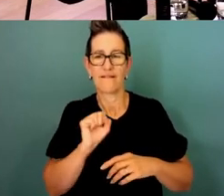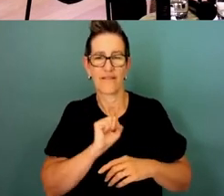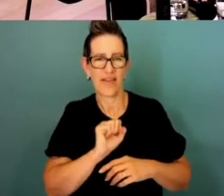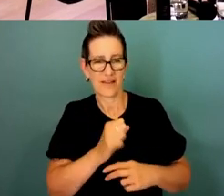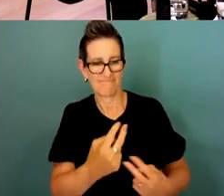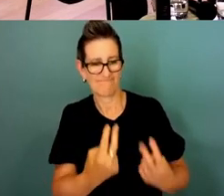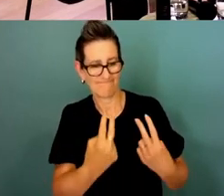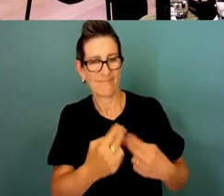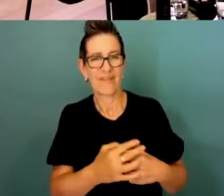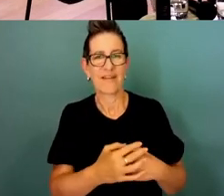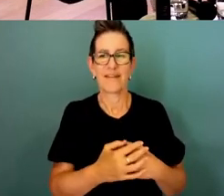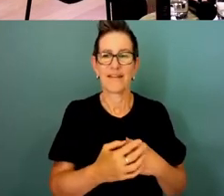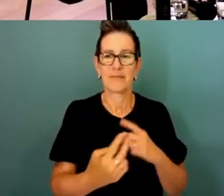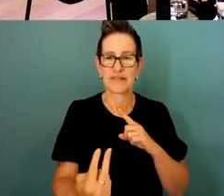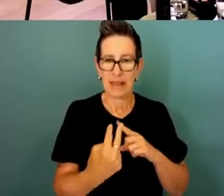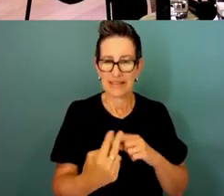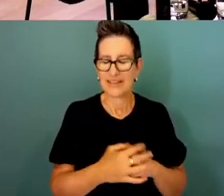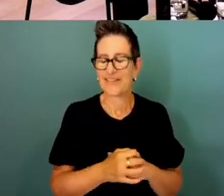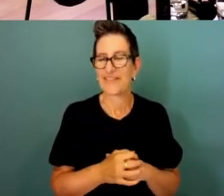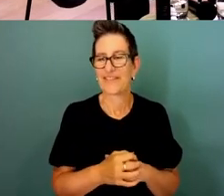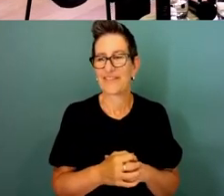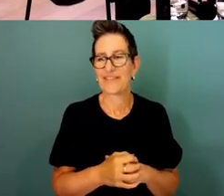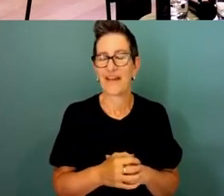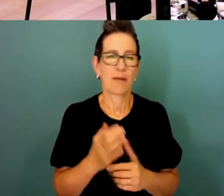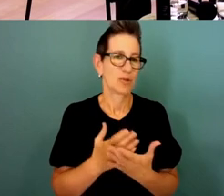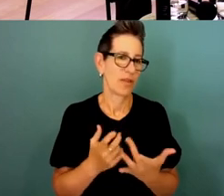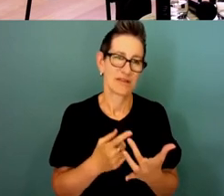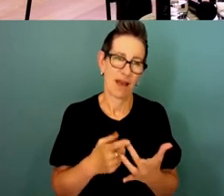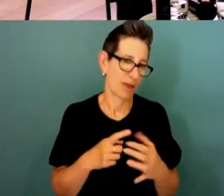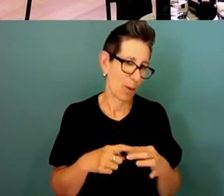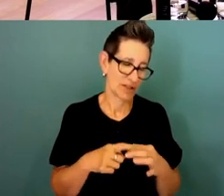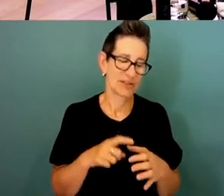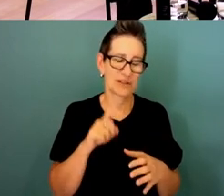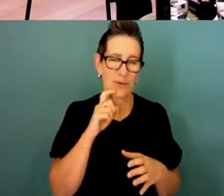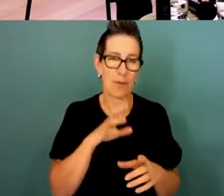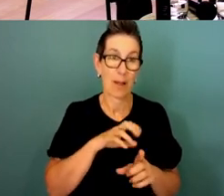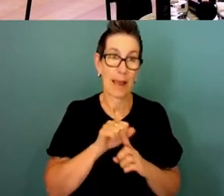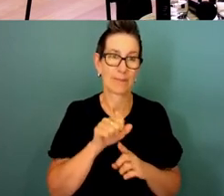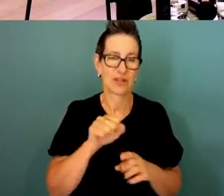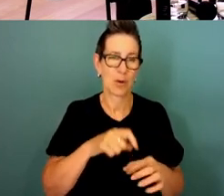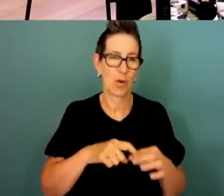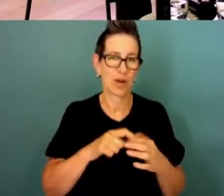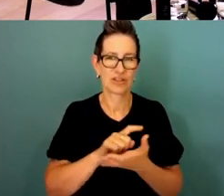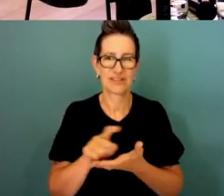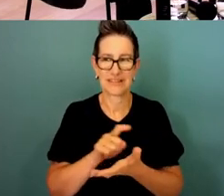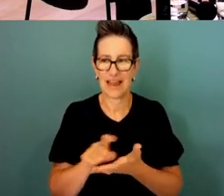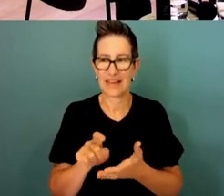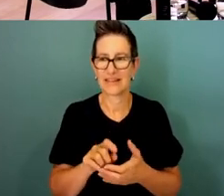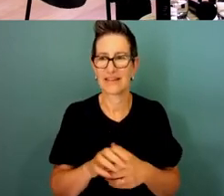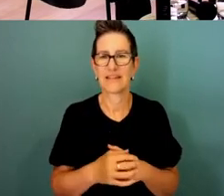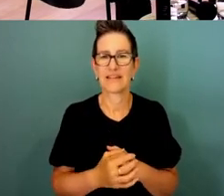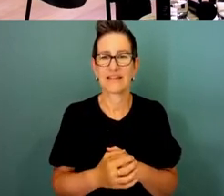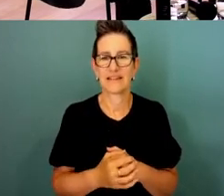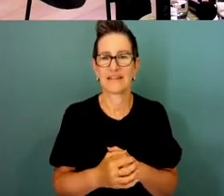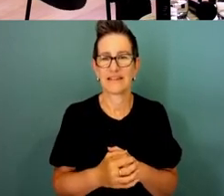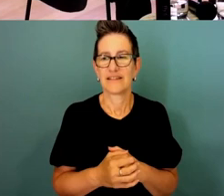for some great questions I'm sure there's quite a few other questions we didn't get to but we will capture those and make sure that we feed in the sentiments of those questions